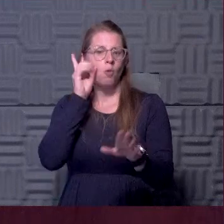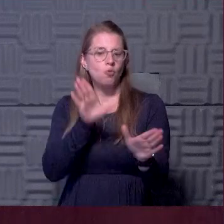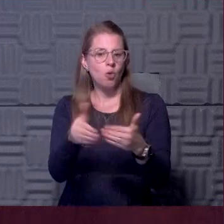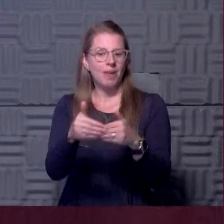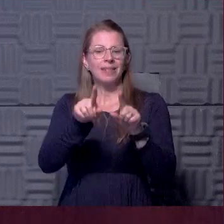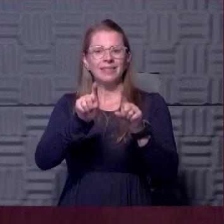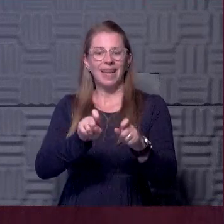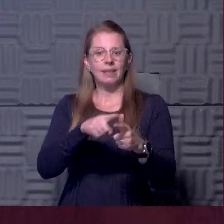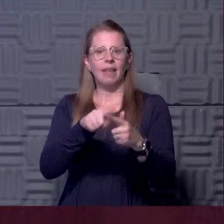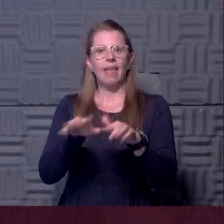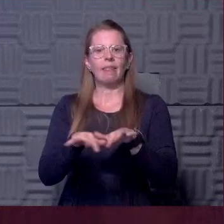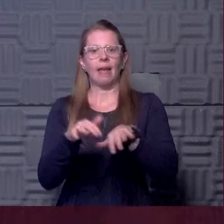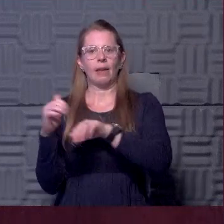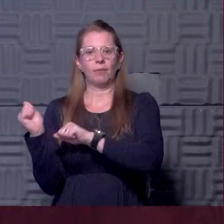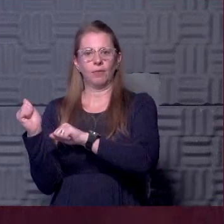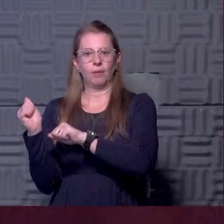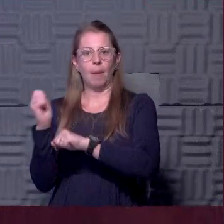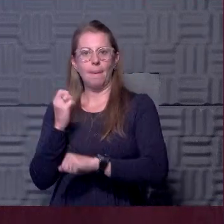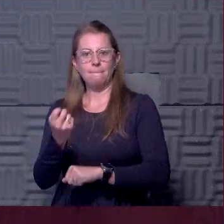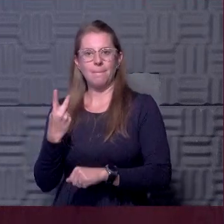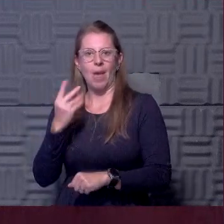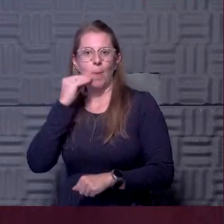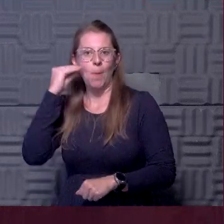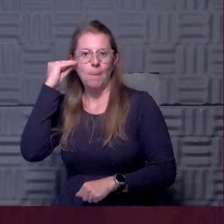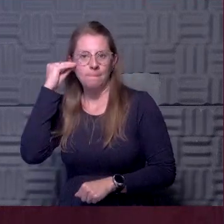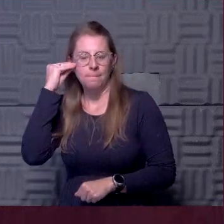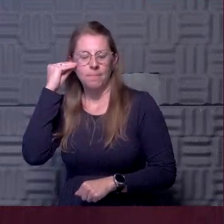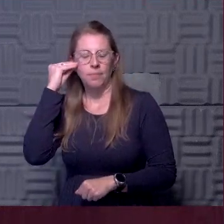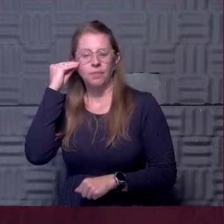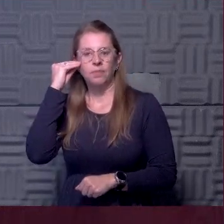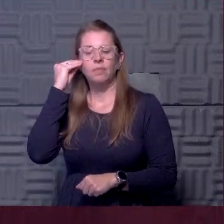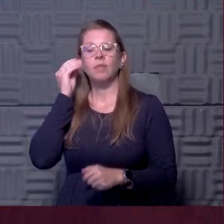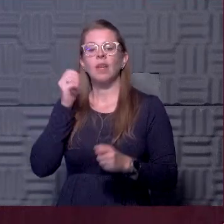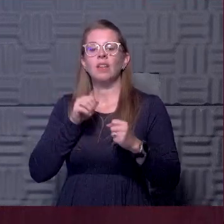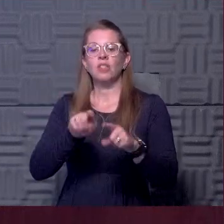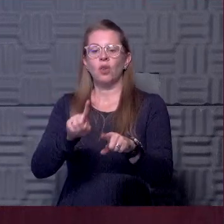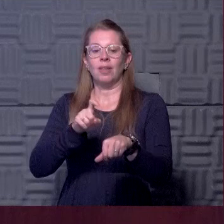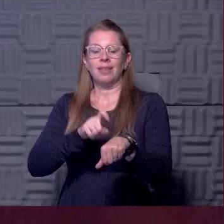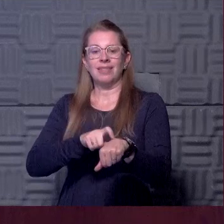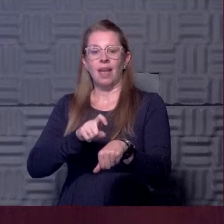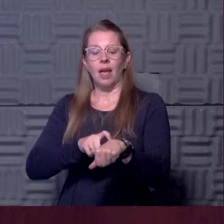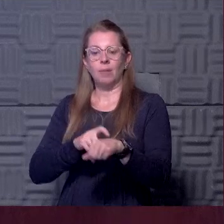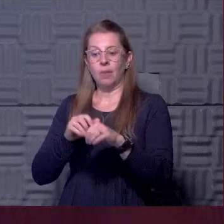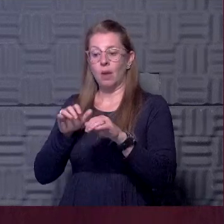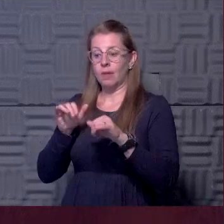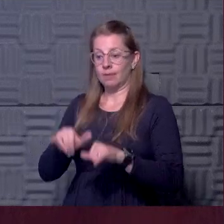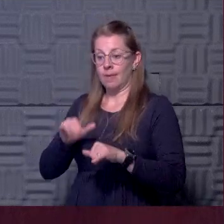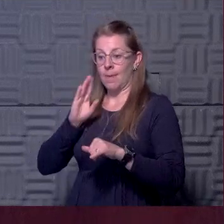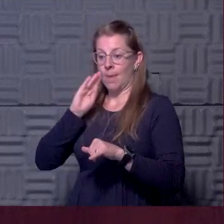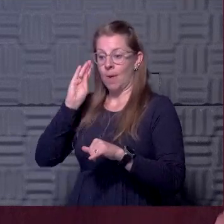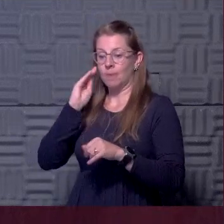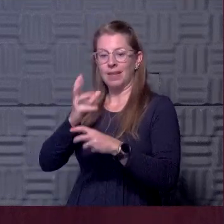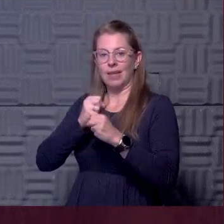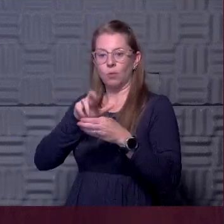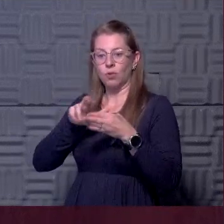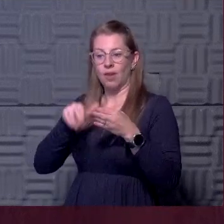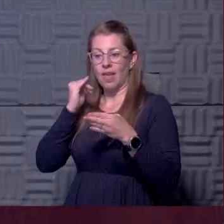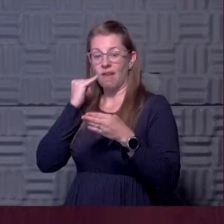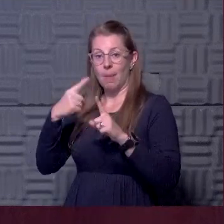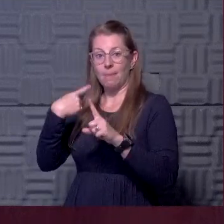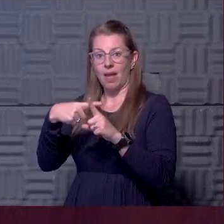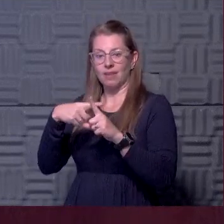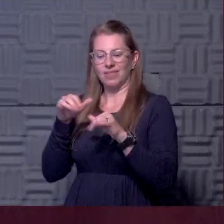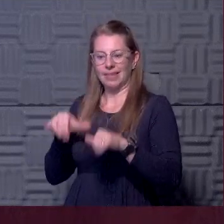take a test, and then they leave. They go back to their home. Uh, and then by that point in time, they get their results. And if they get a positive, they will stay home.